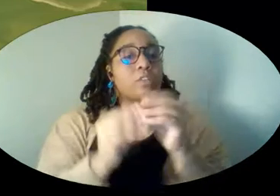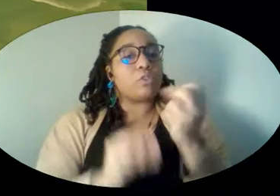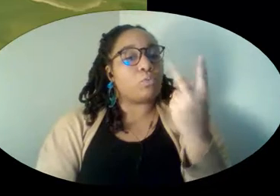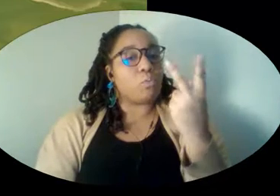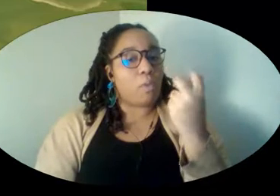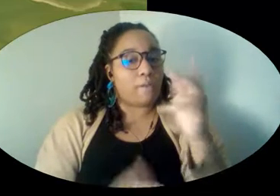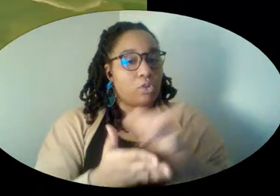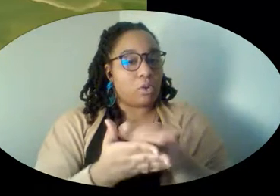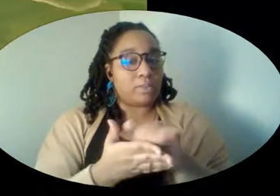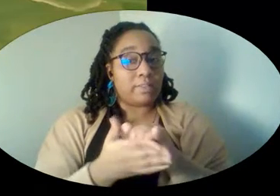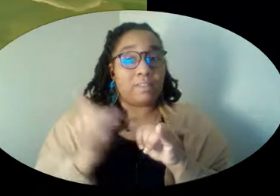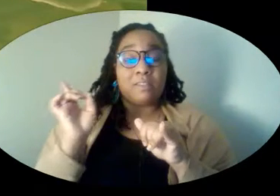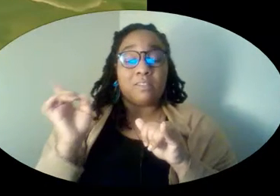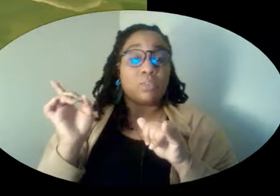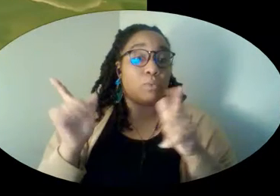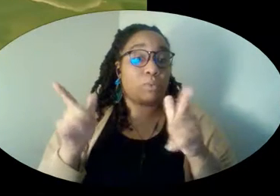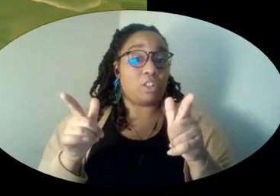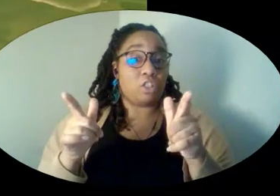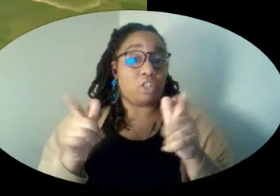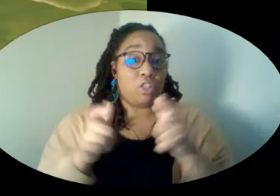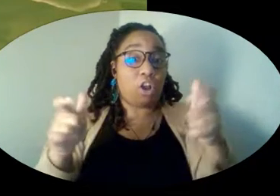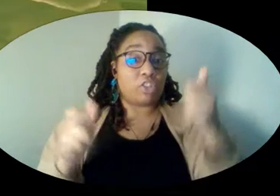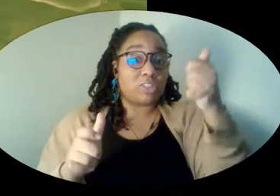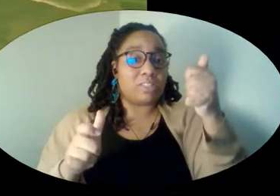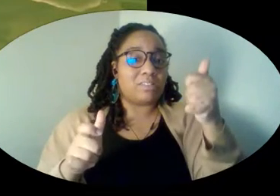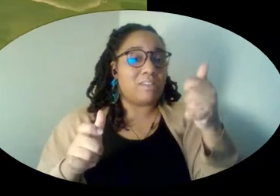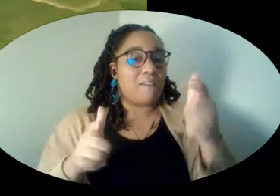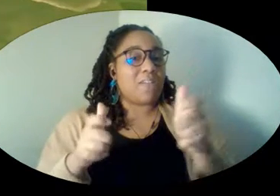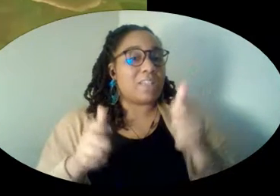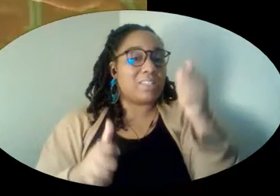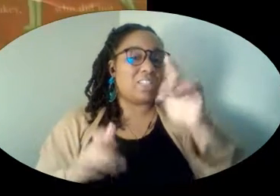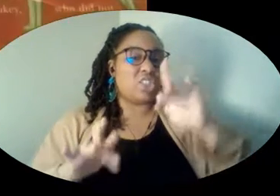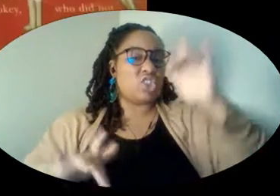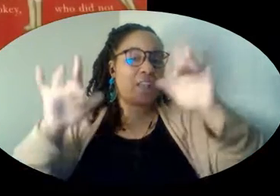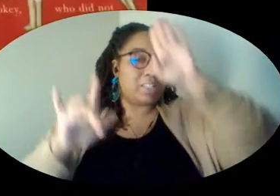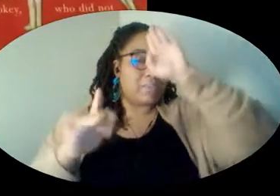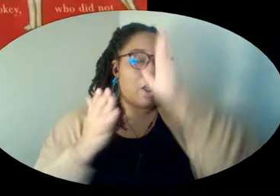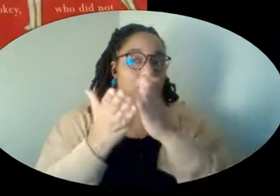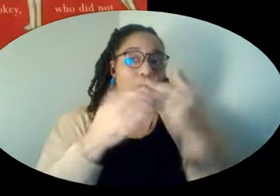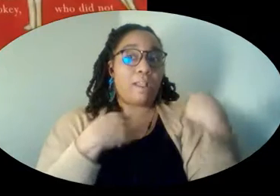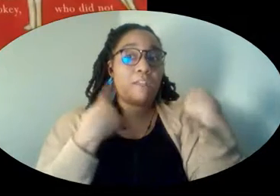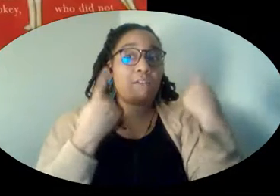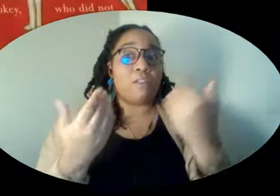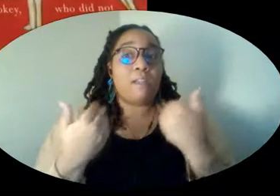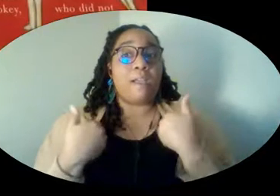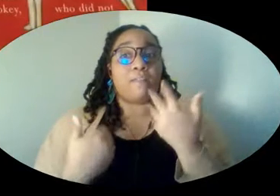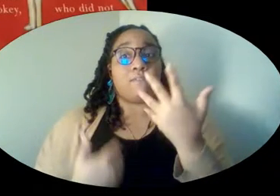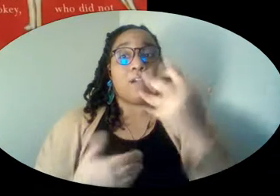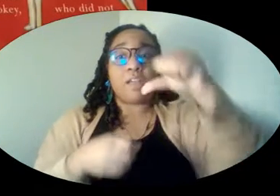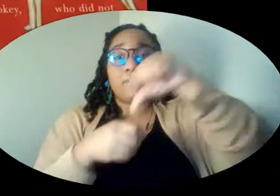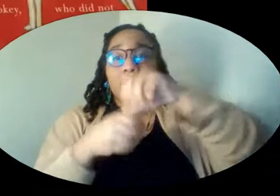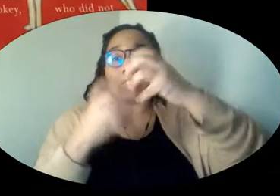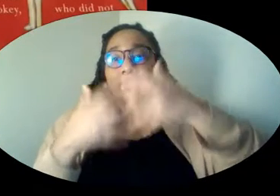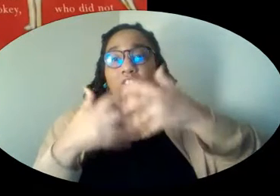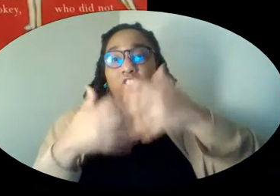was the largest, fastest, and shiniest fireboat of them all. It had 5 diesel engines,